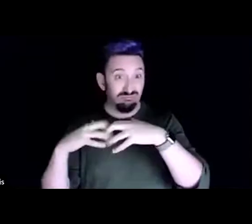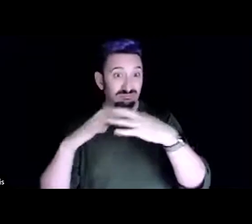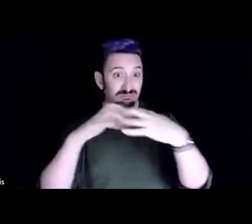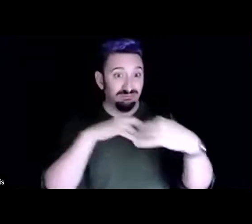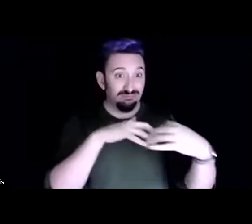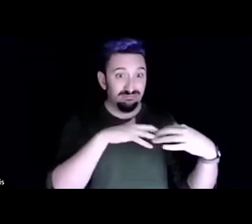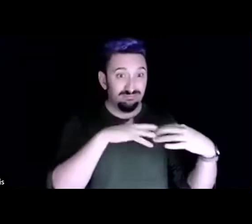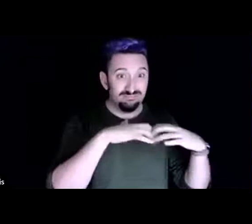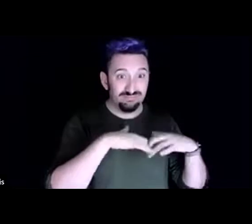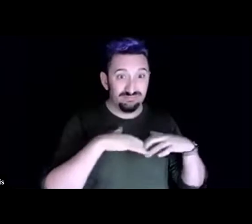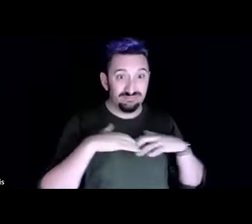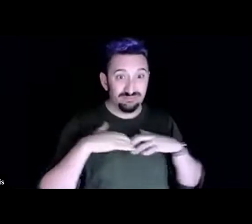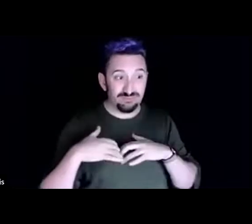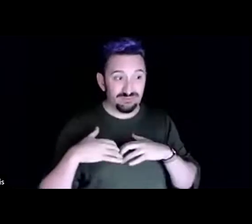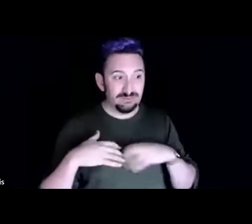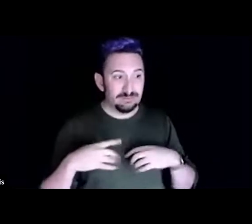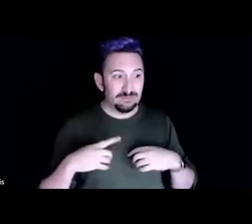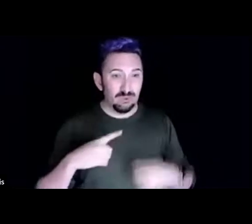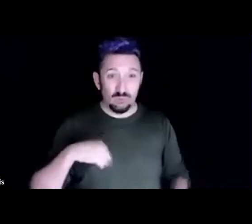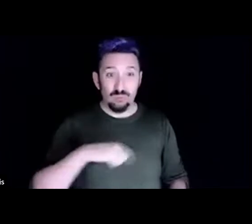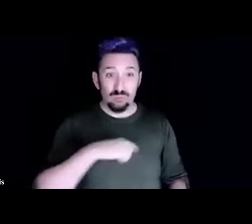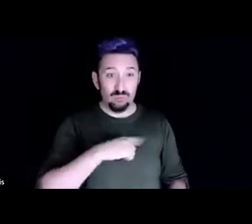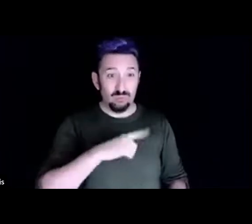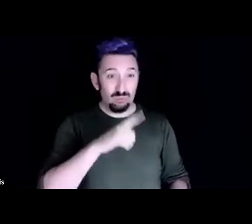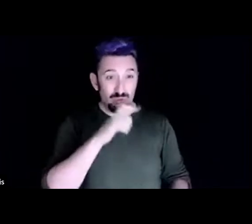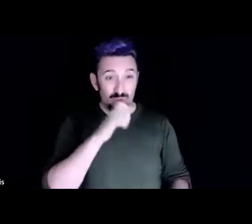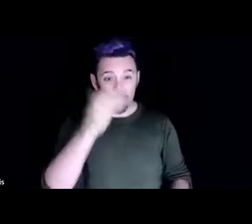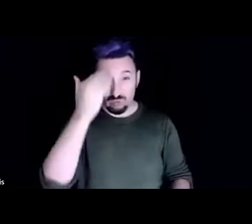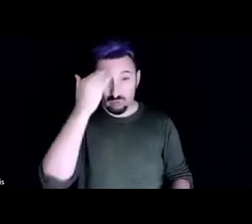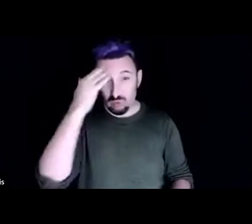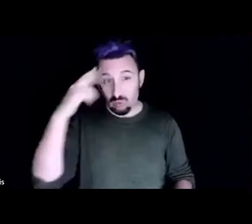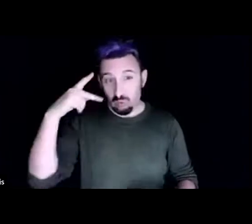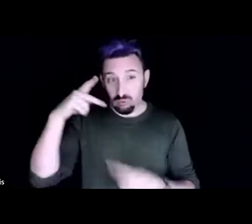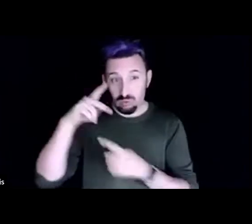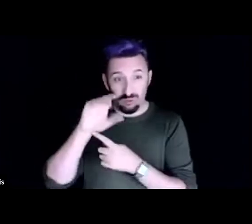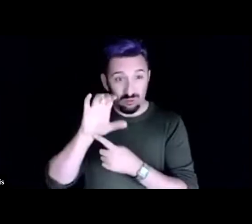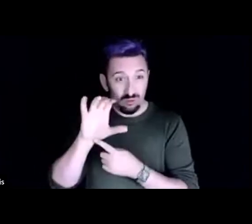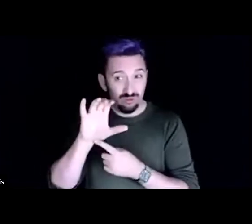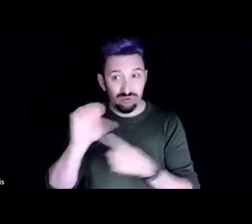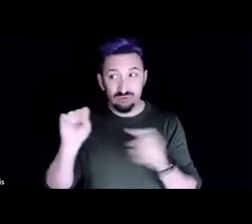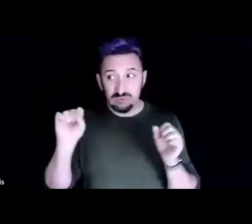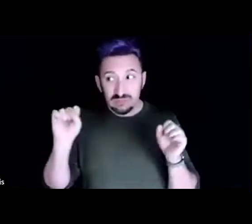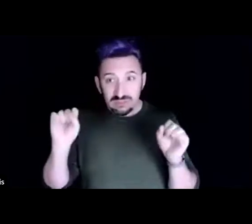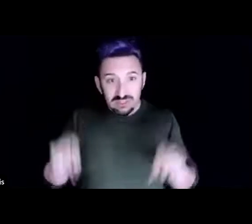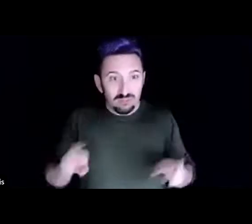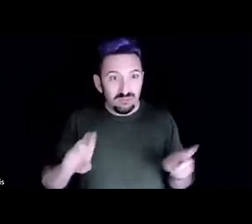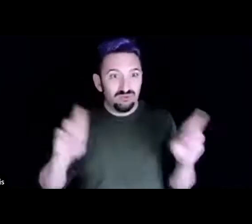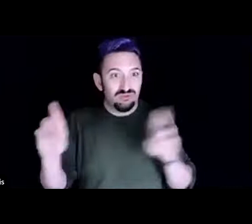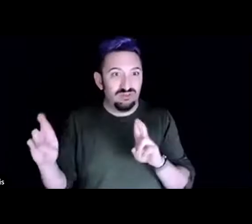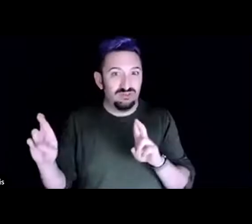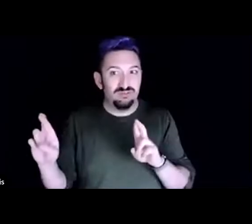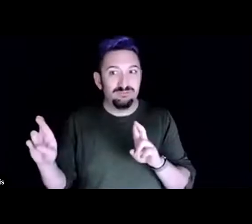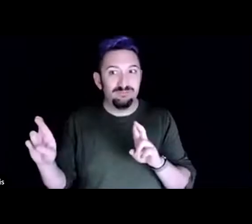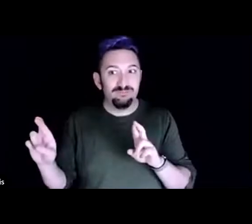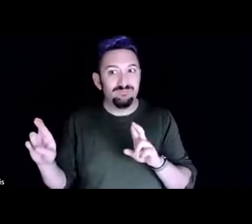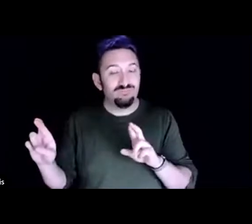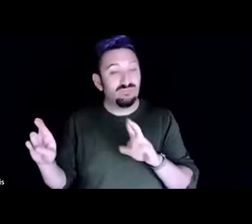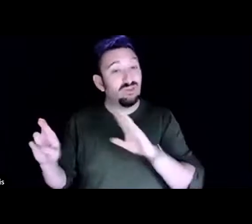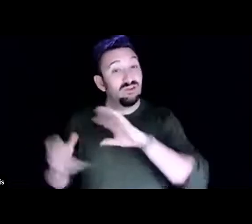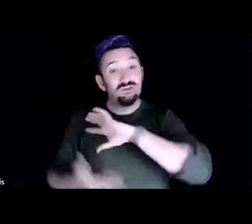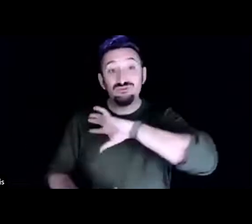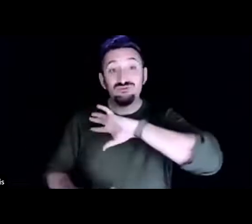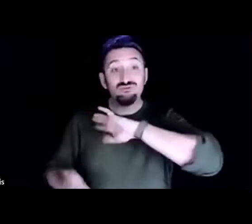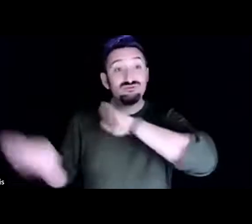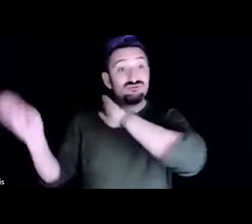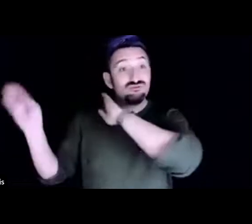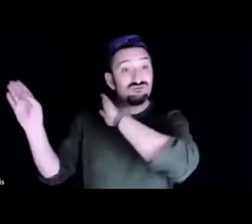i think we who know permaculture can all be positioned to trans transition into a better and brighter